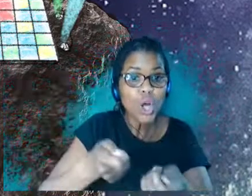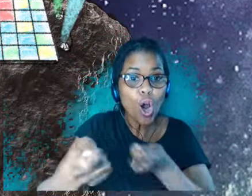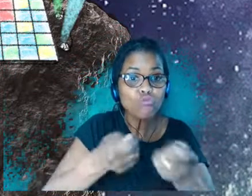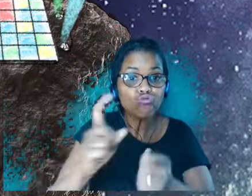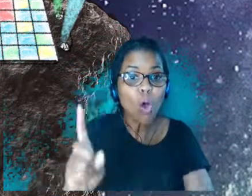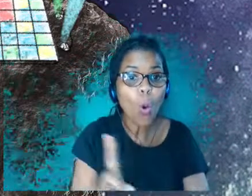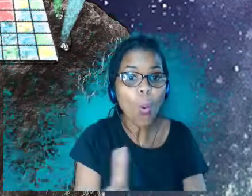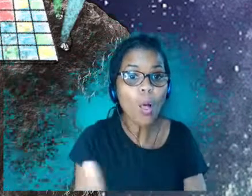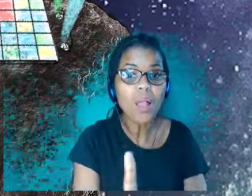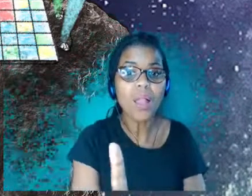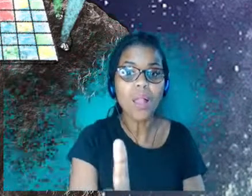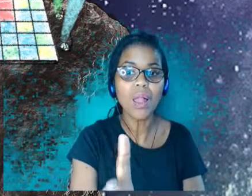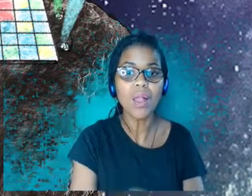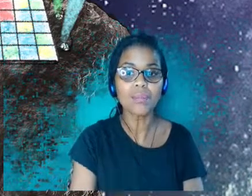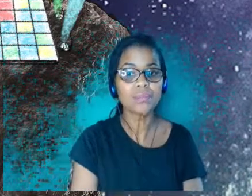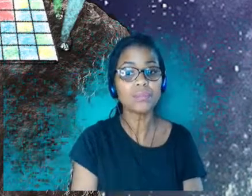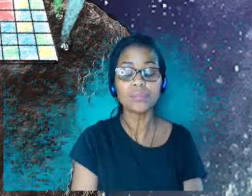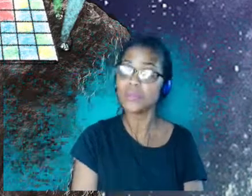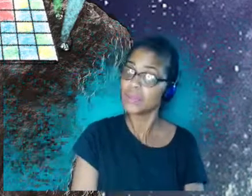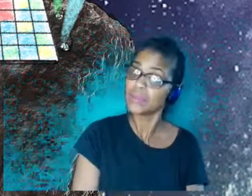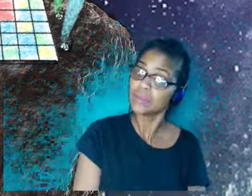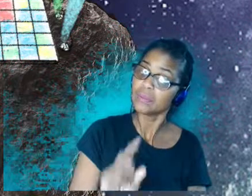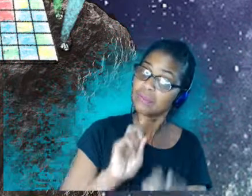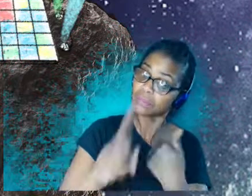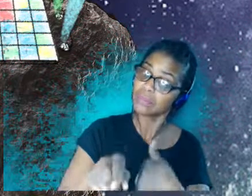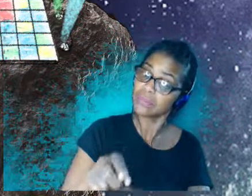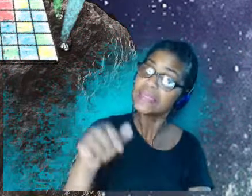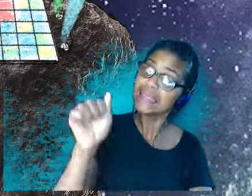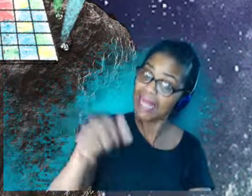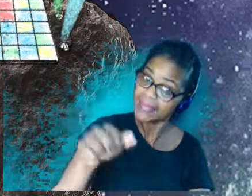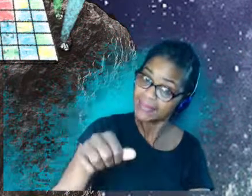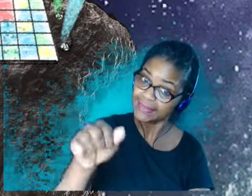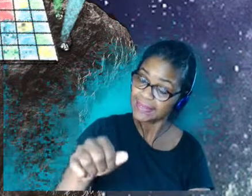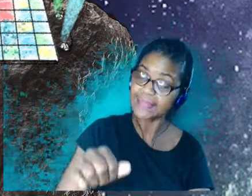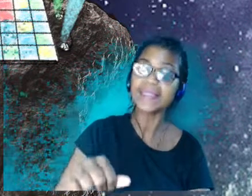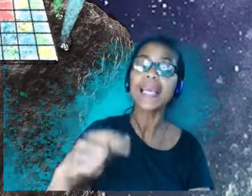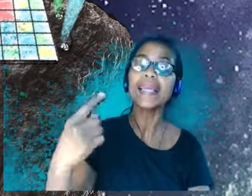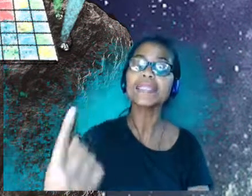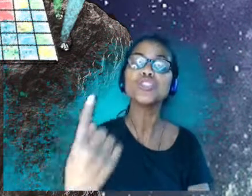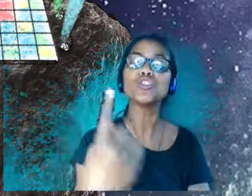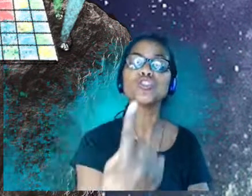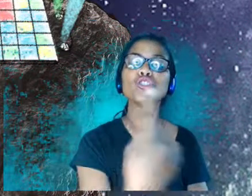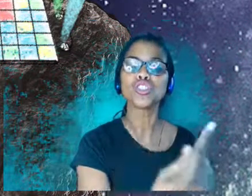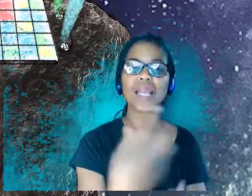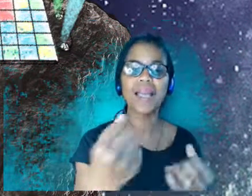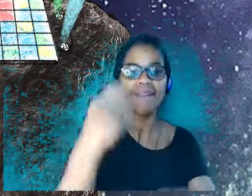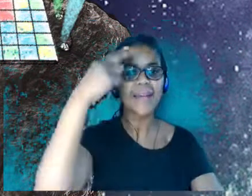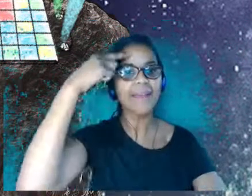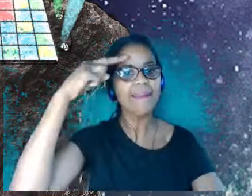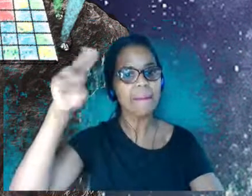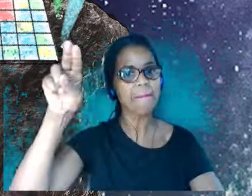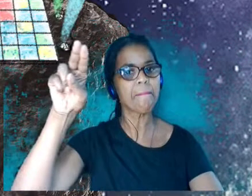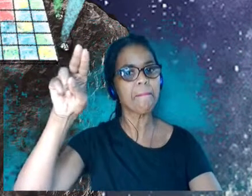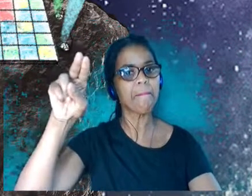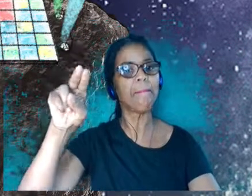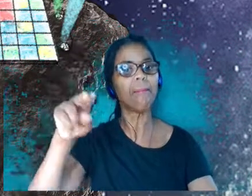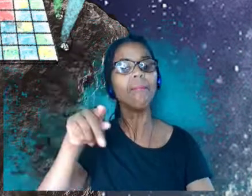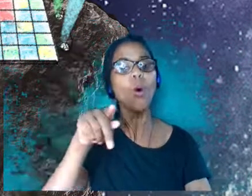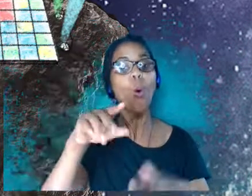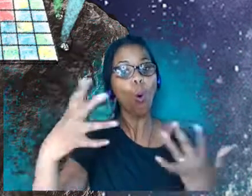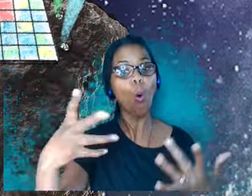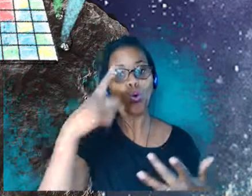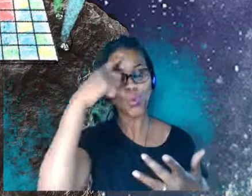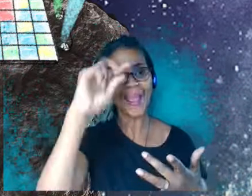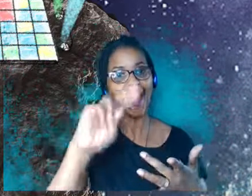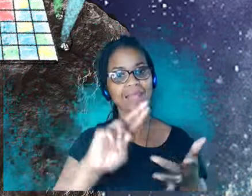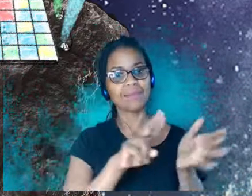prompted for kind of a given name that they want to be called in the space. And